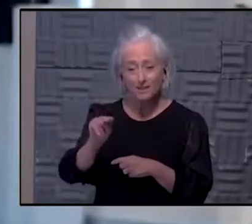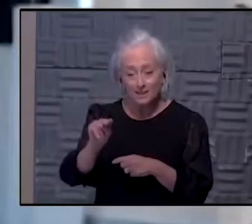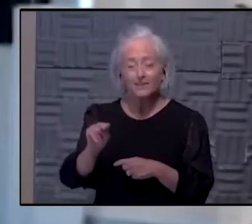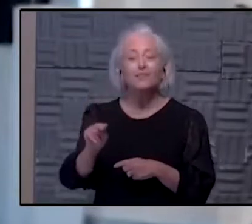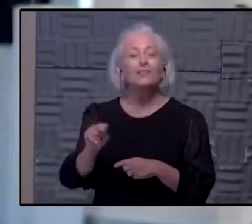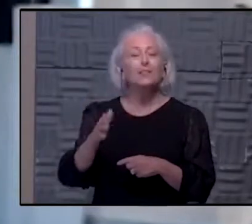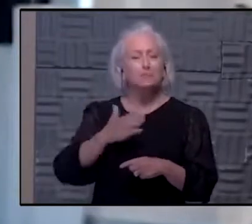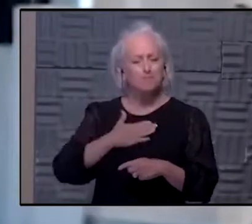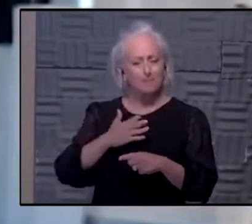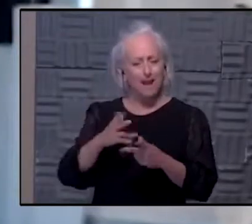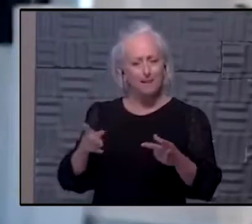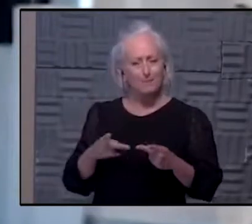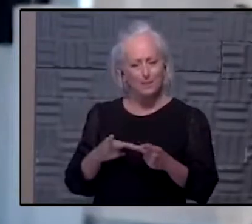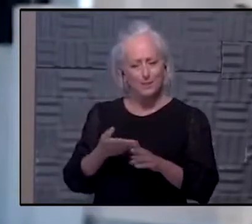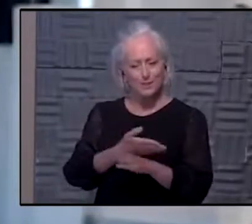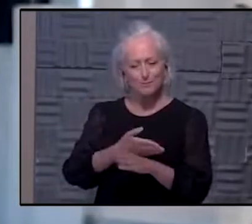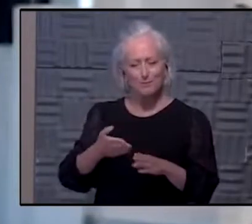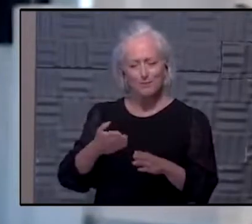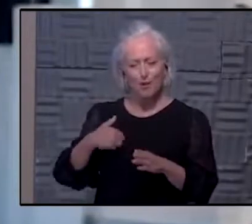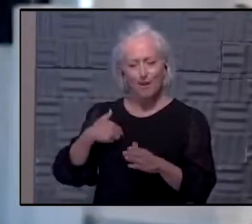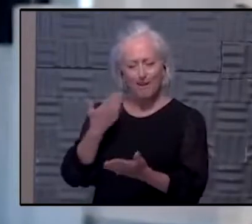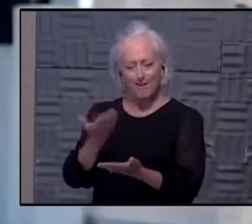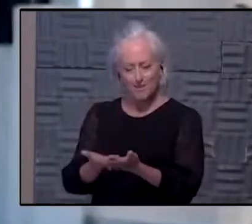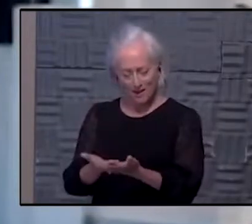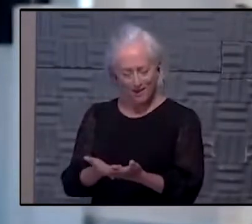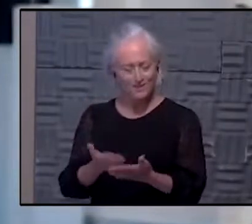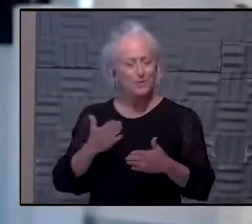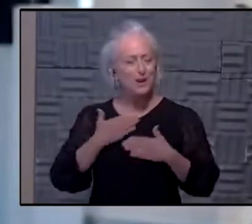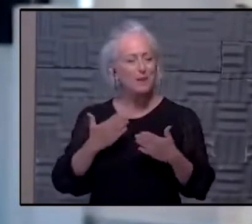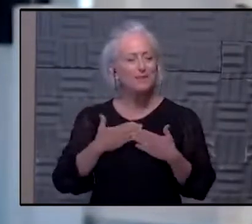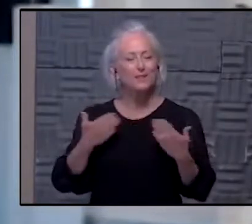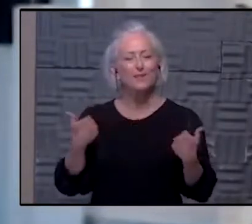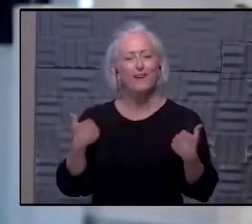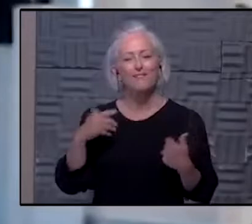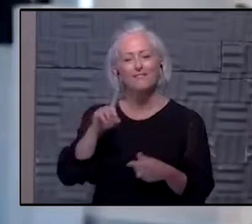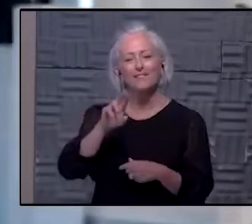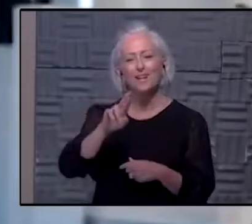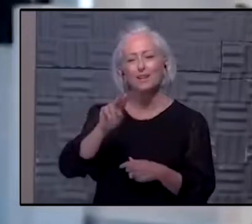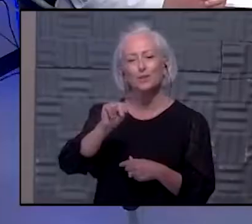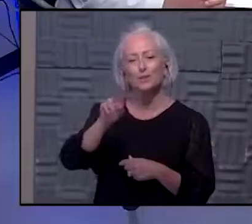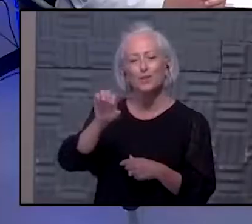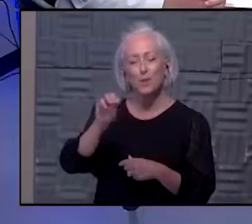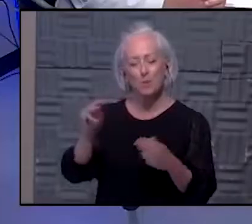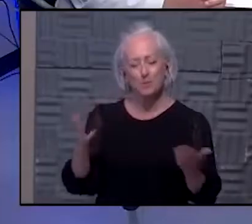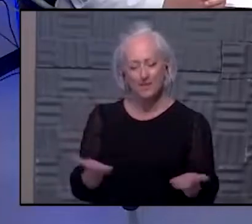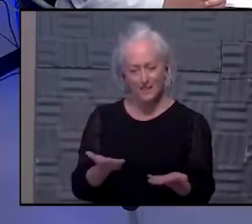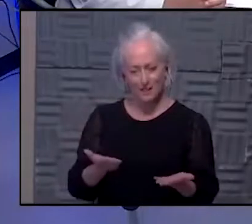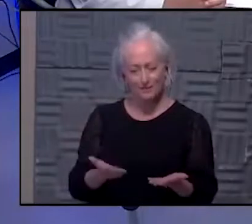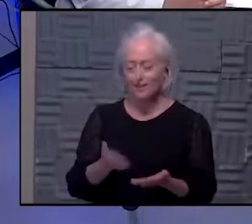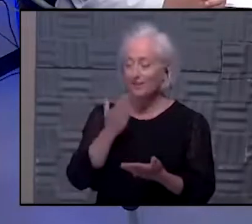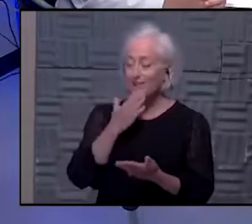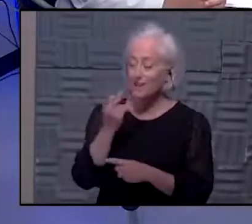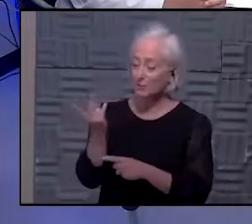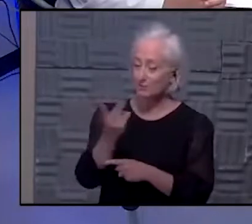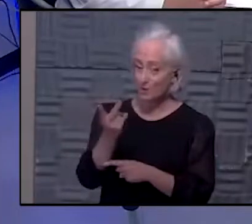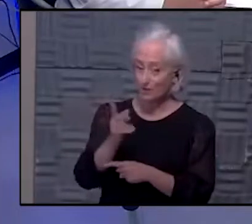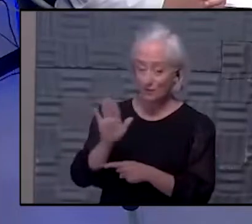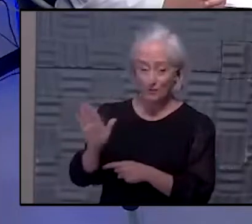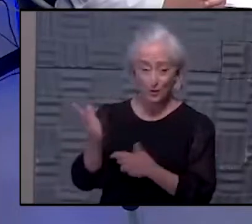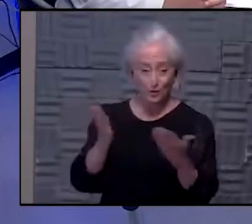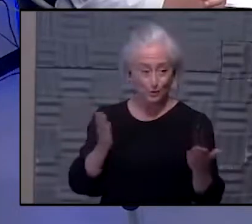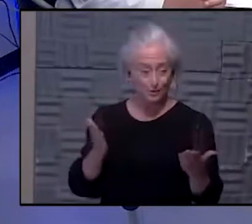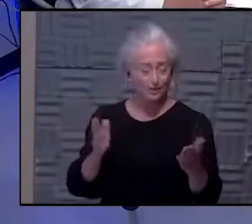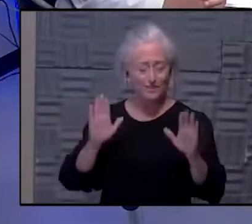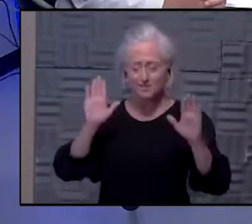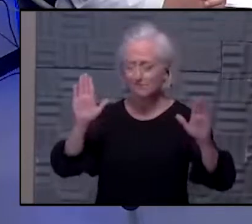here. And we are always happy to have Lee Norman back. It is the best. So first of all, thanks to you both for your service. I know you guys just